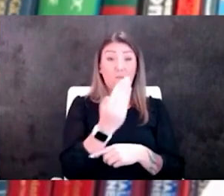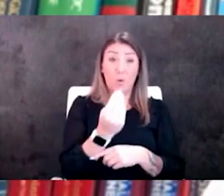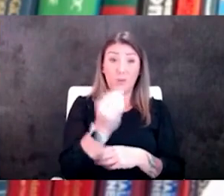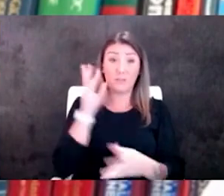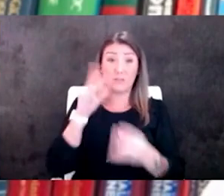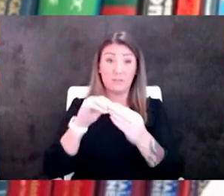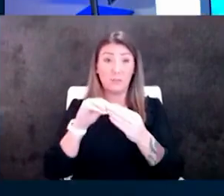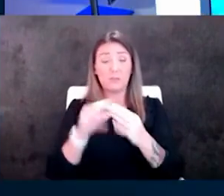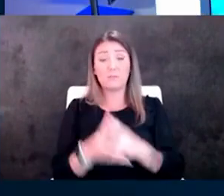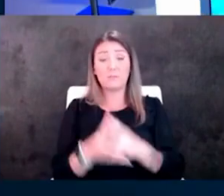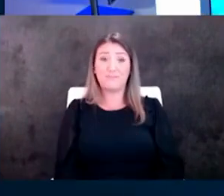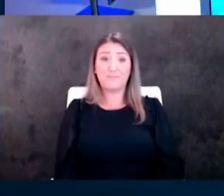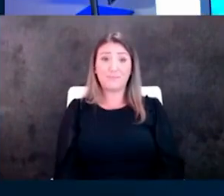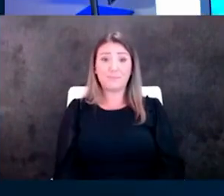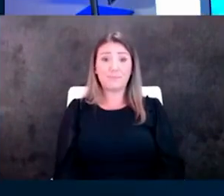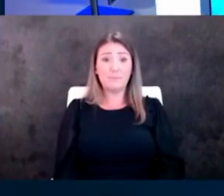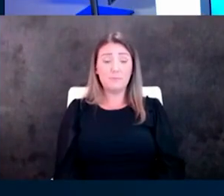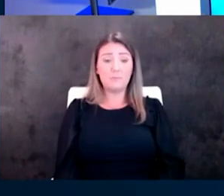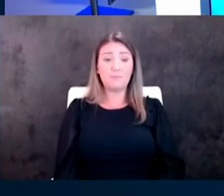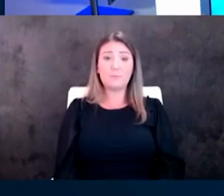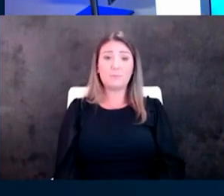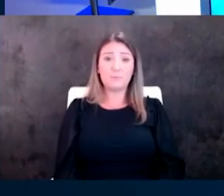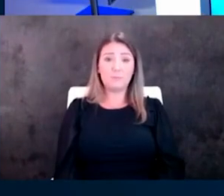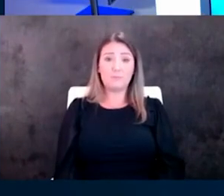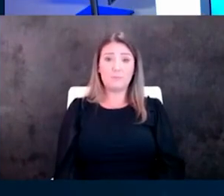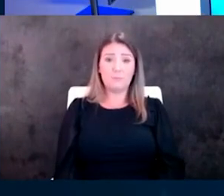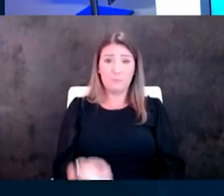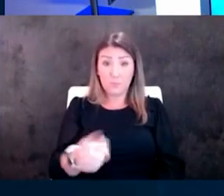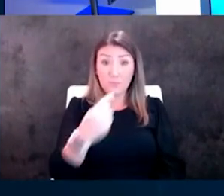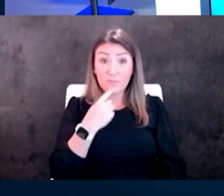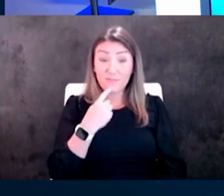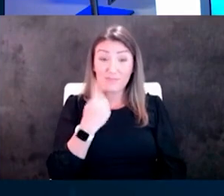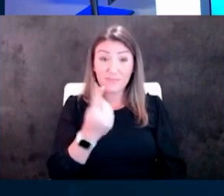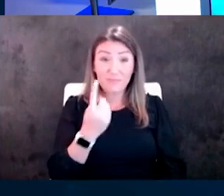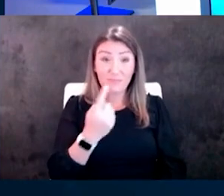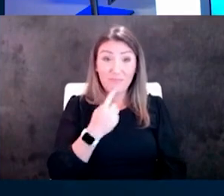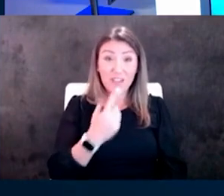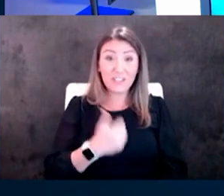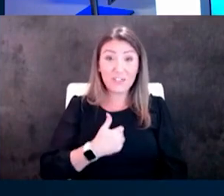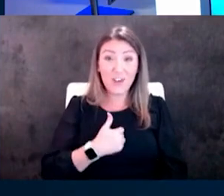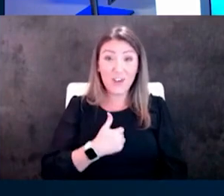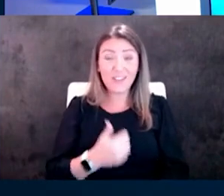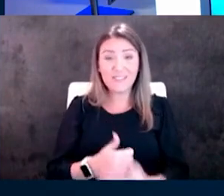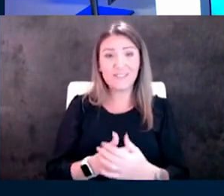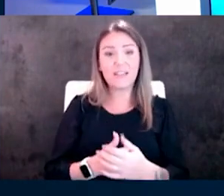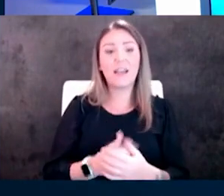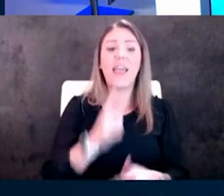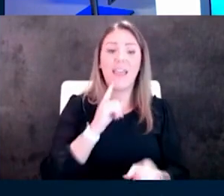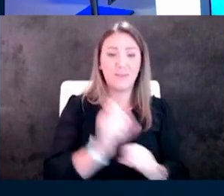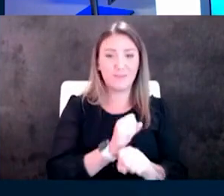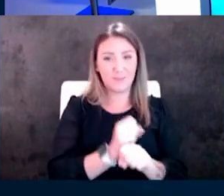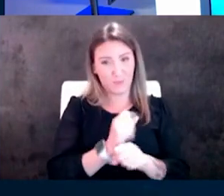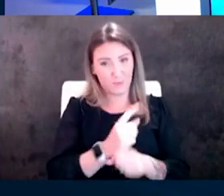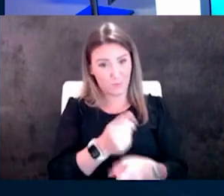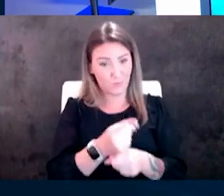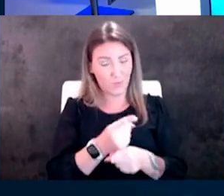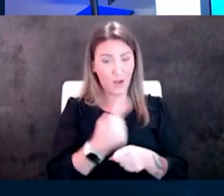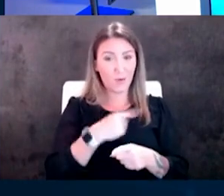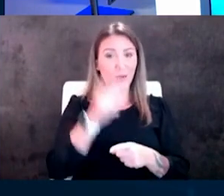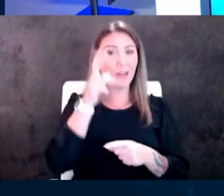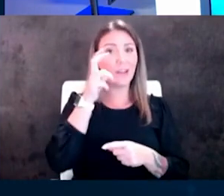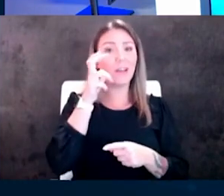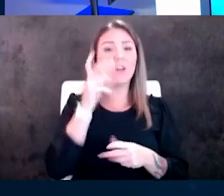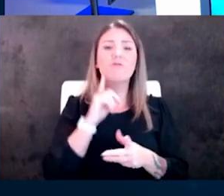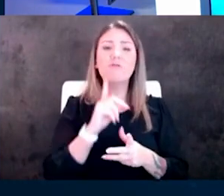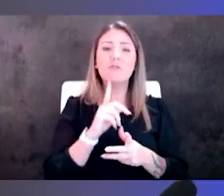yeah you're about to say something i i cut you off no you're absolutely right uh you know we hear that we've heard it since